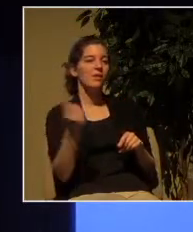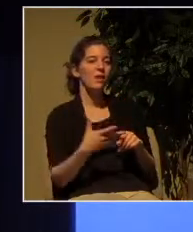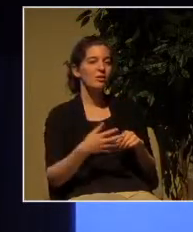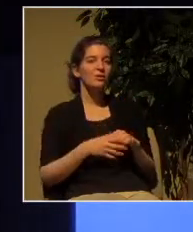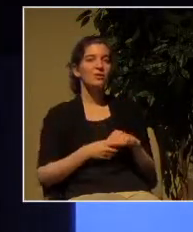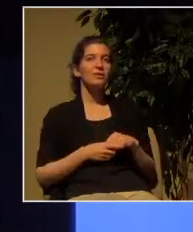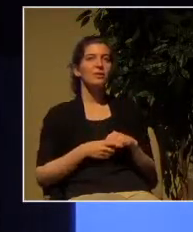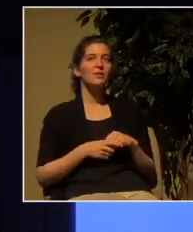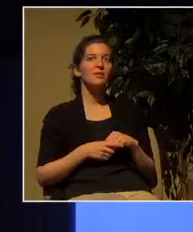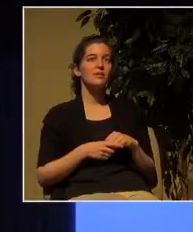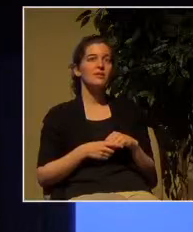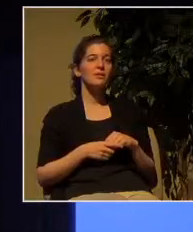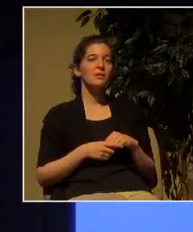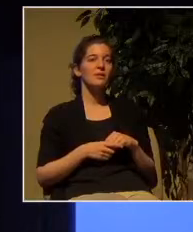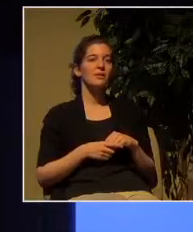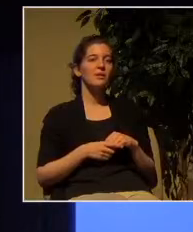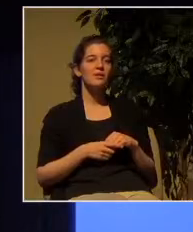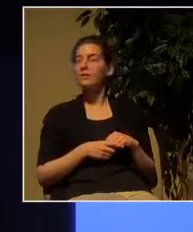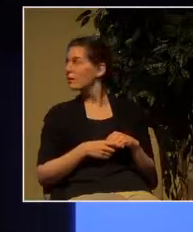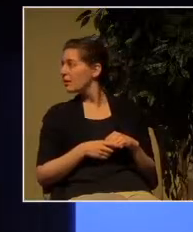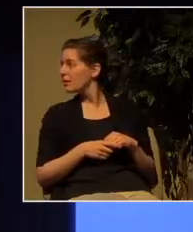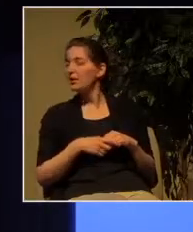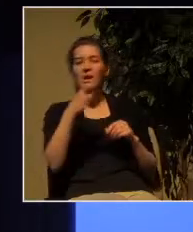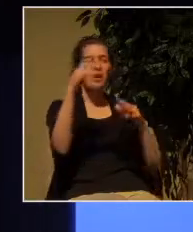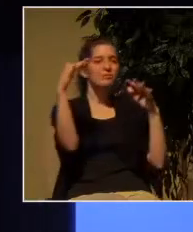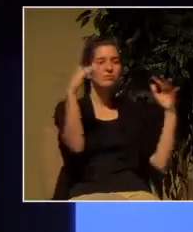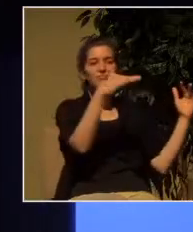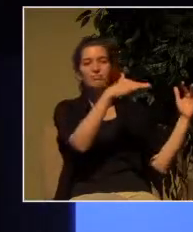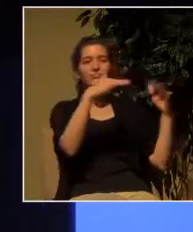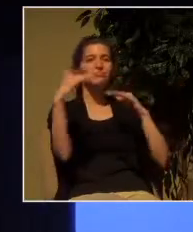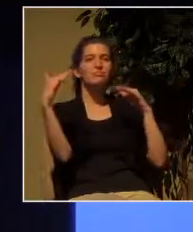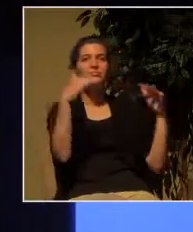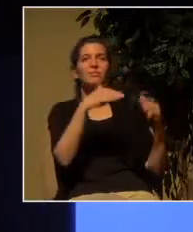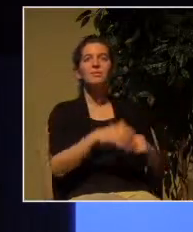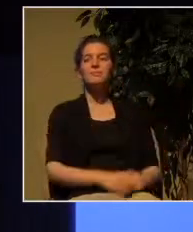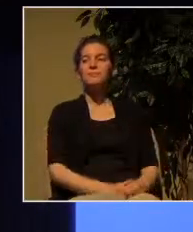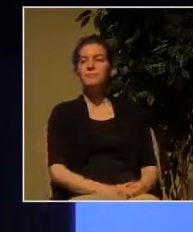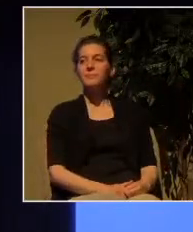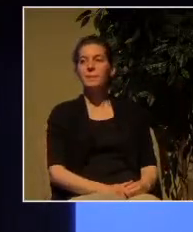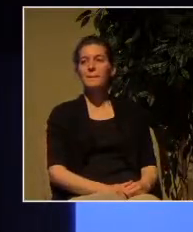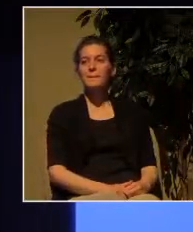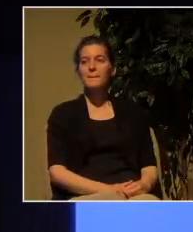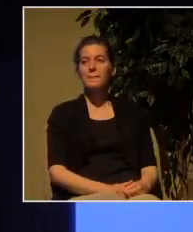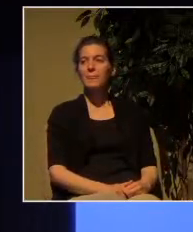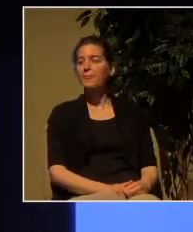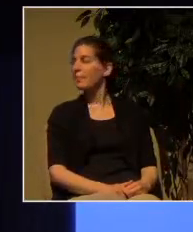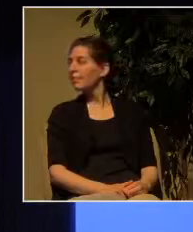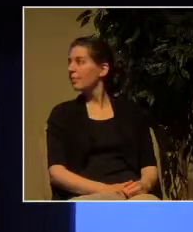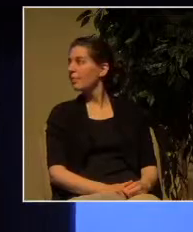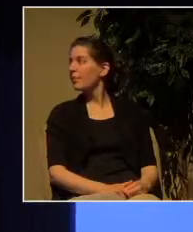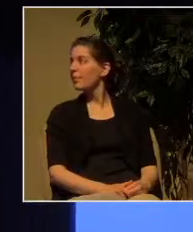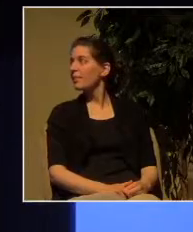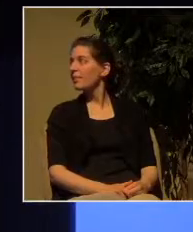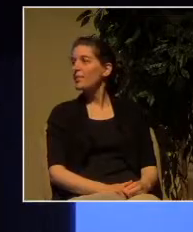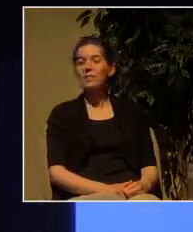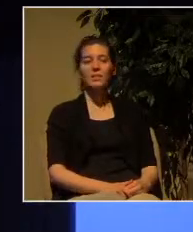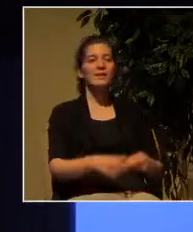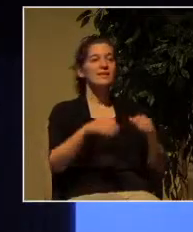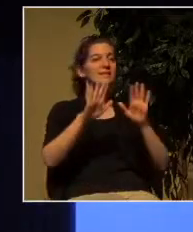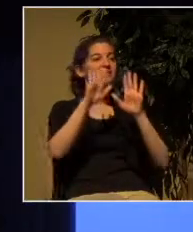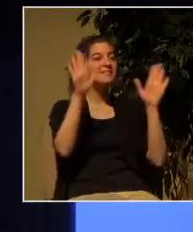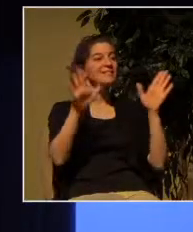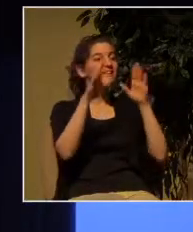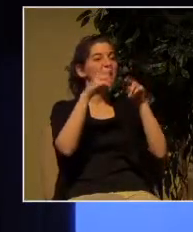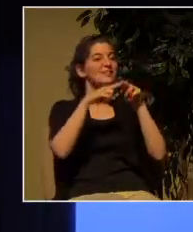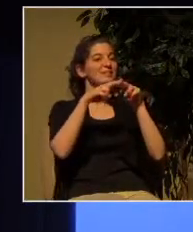up and nations at war over on this end and of course this Sunday train which